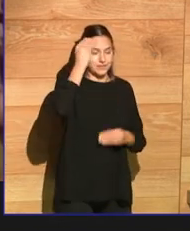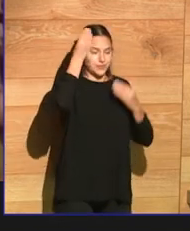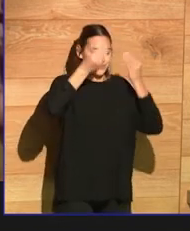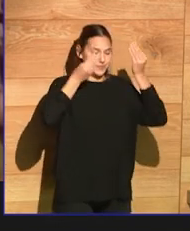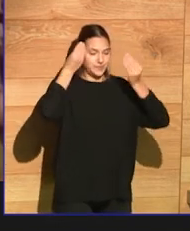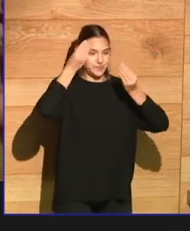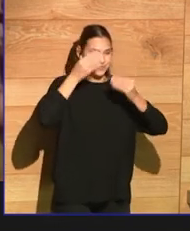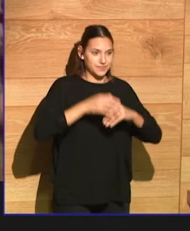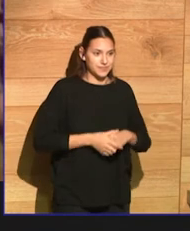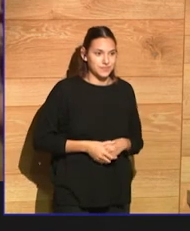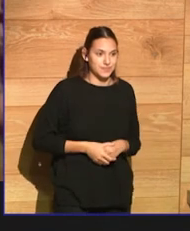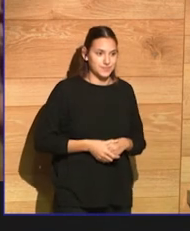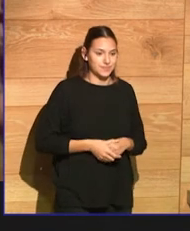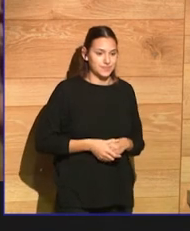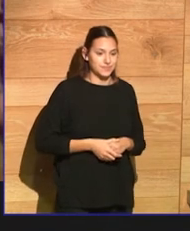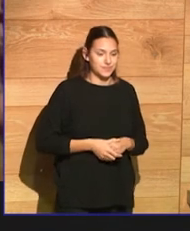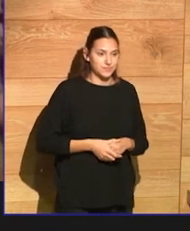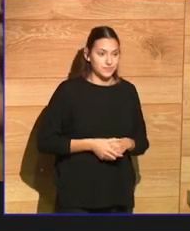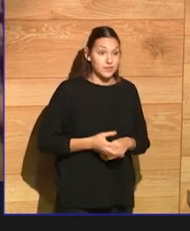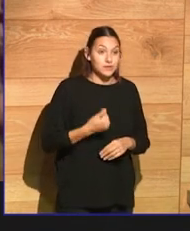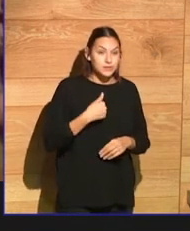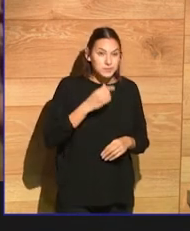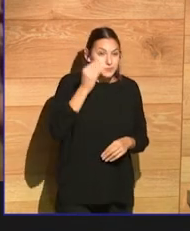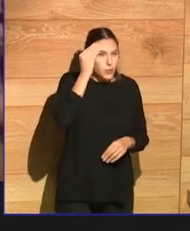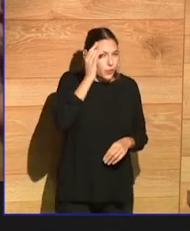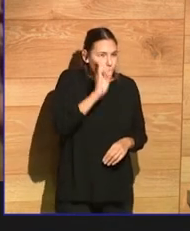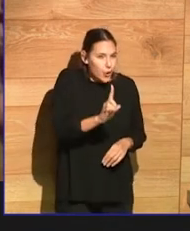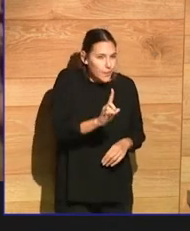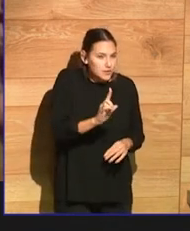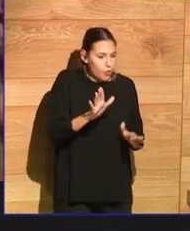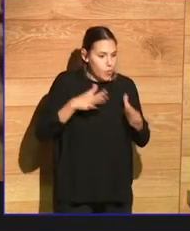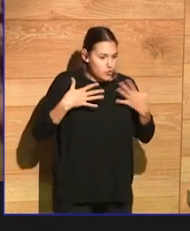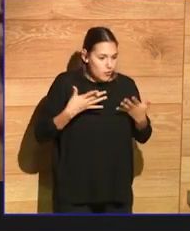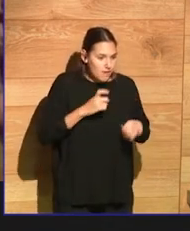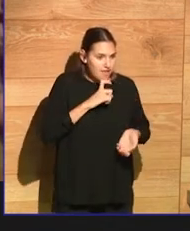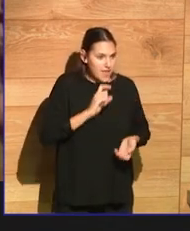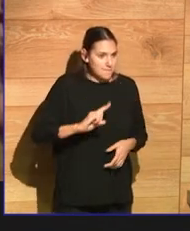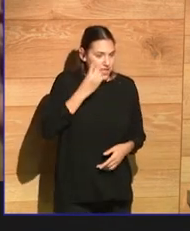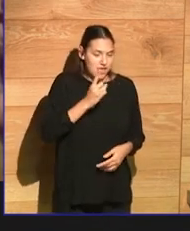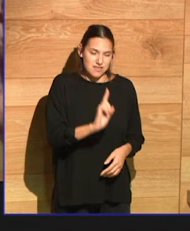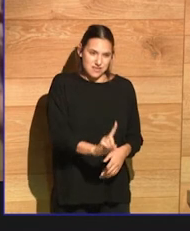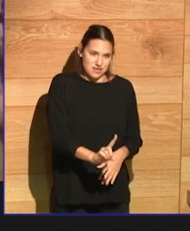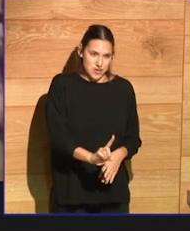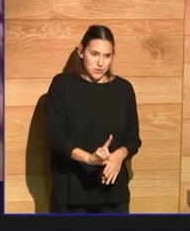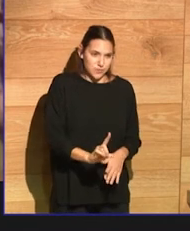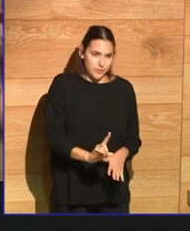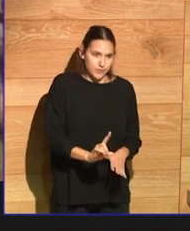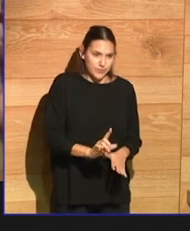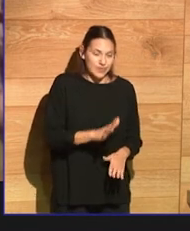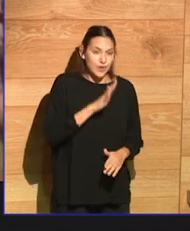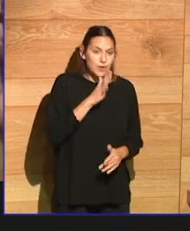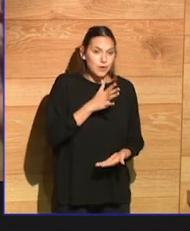I don't think it's more difficult to surprise them, because the world is so constantly changing.